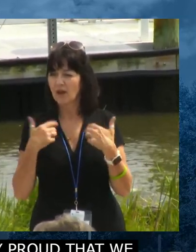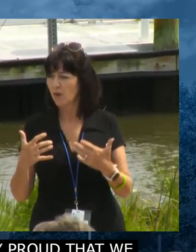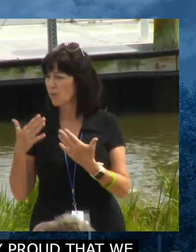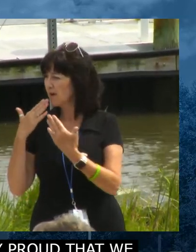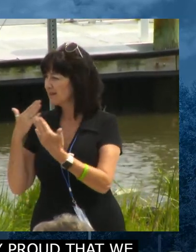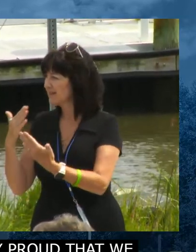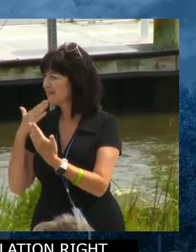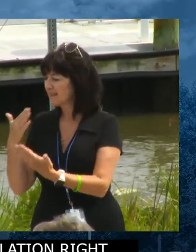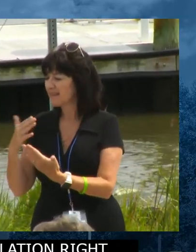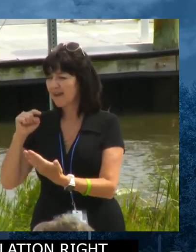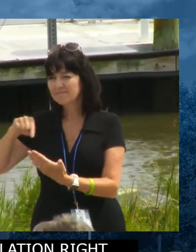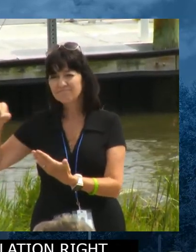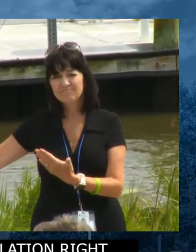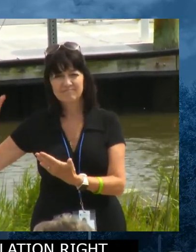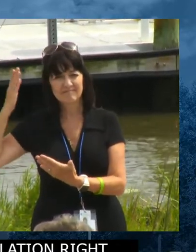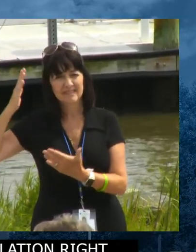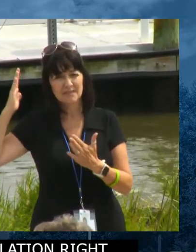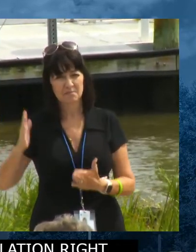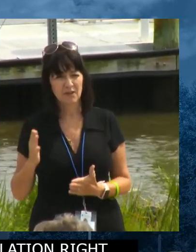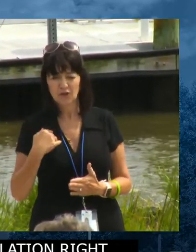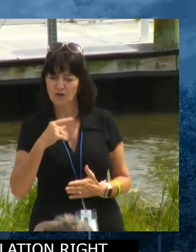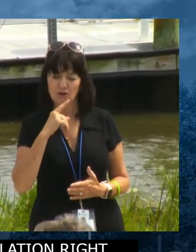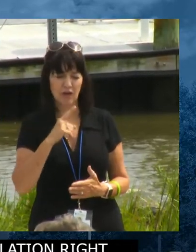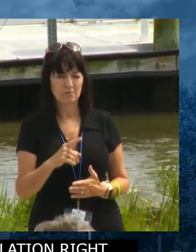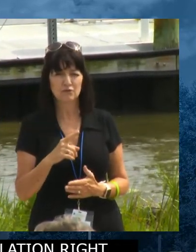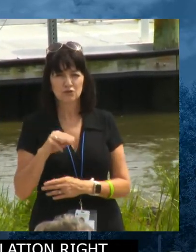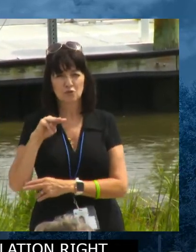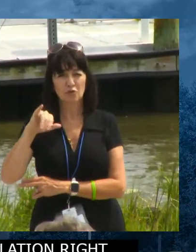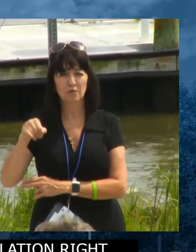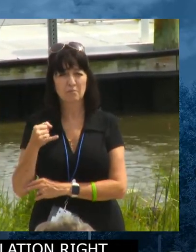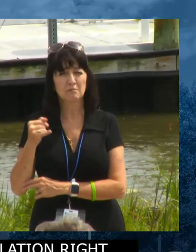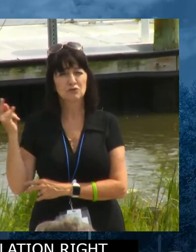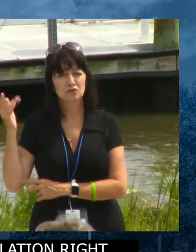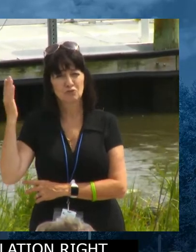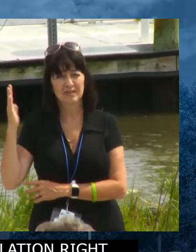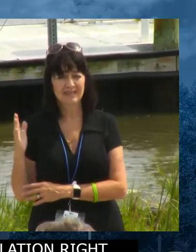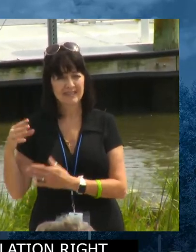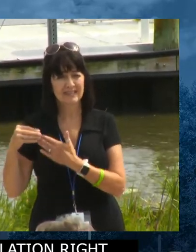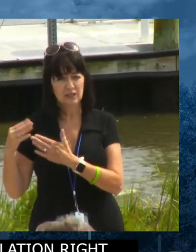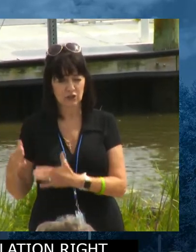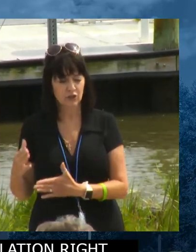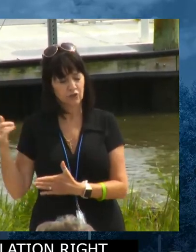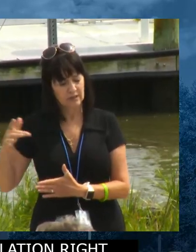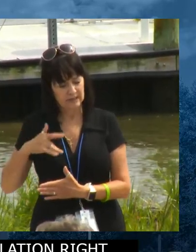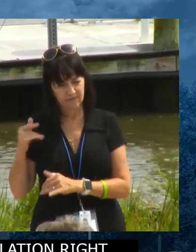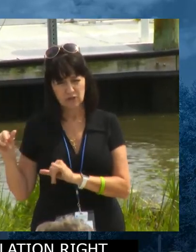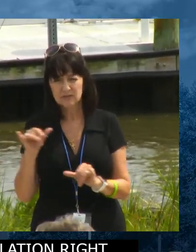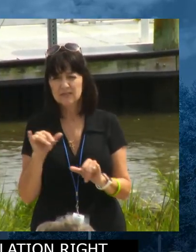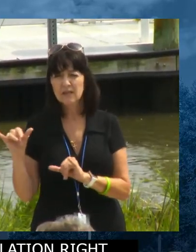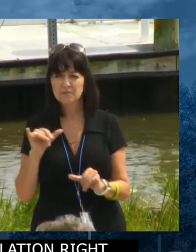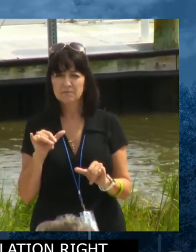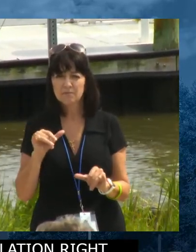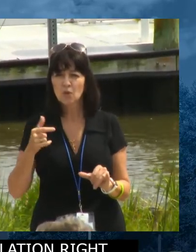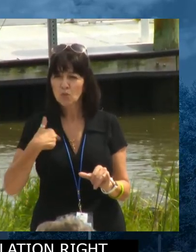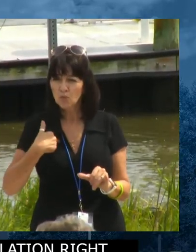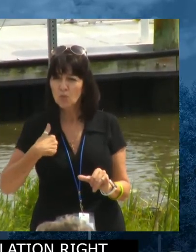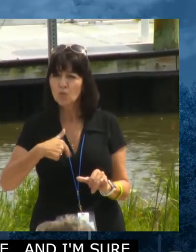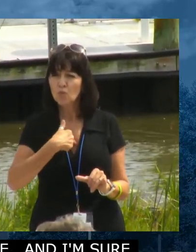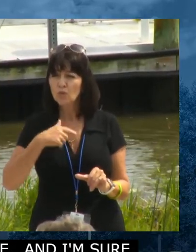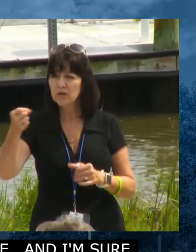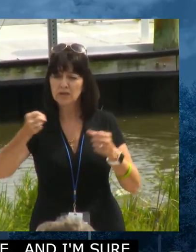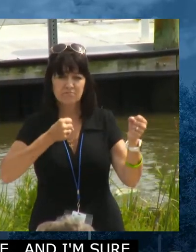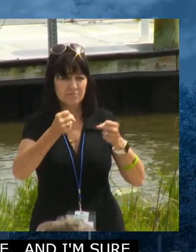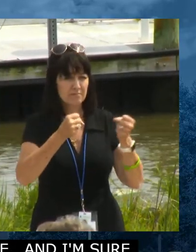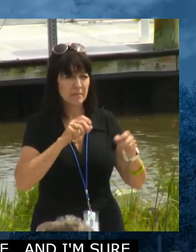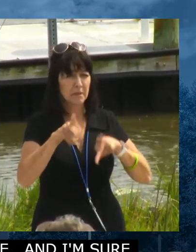always say, and I'm sure the majority leader feels the same way, the partnerships that we have with our municipally elected officials, whether it's at the county